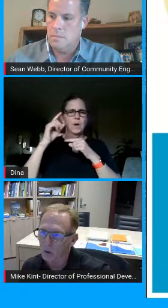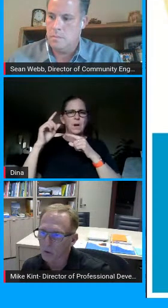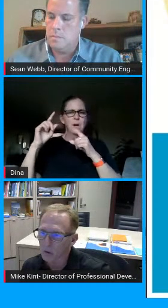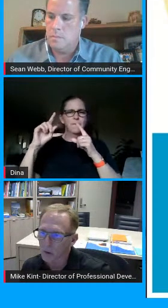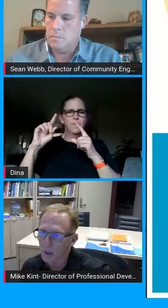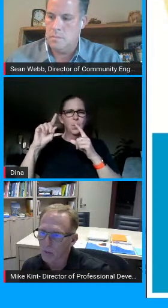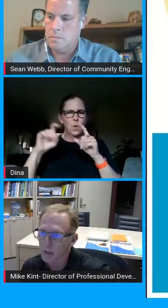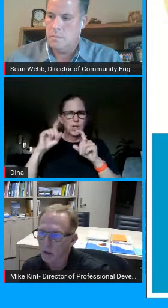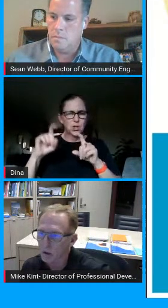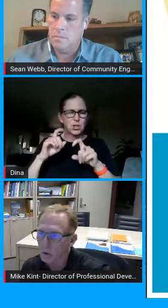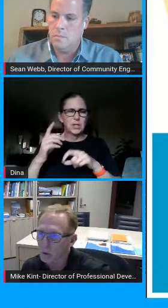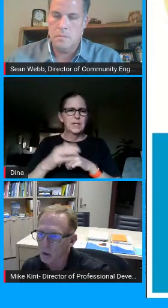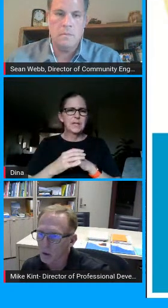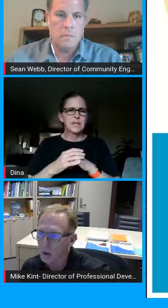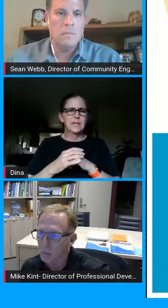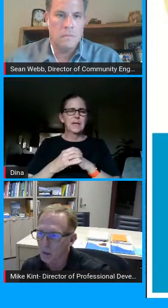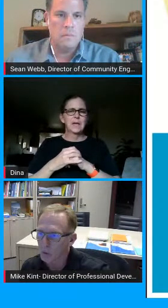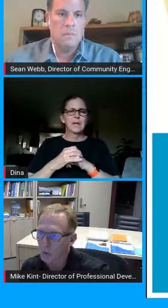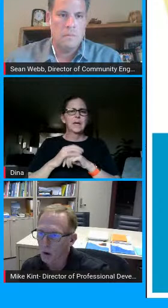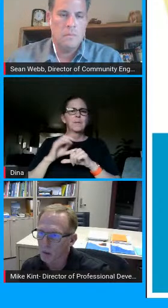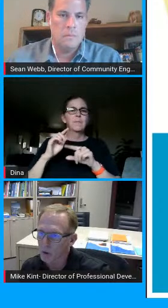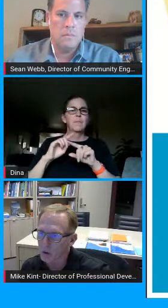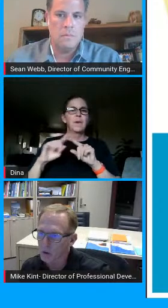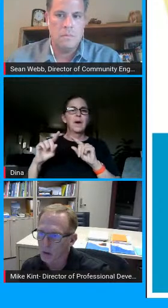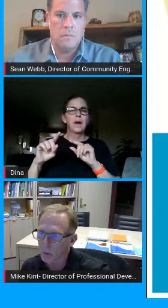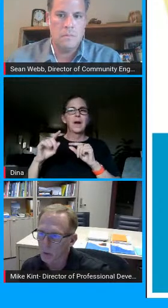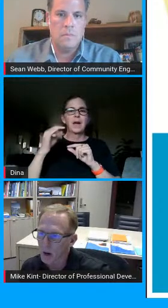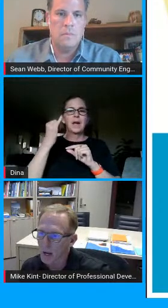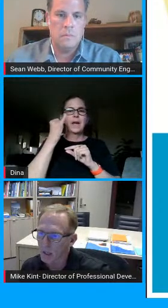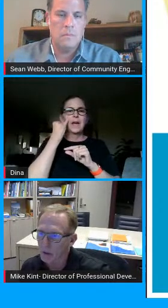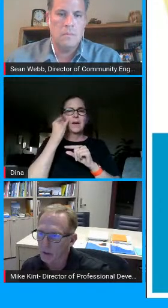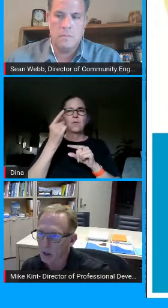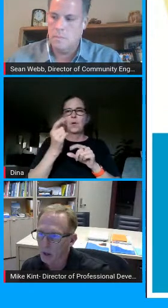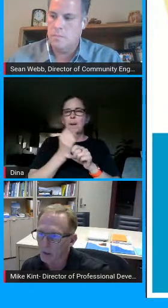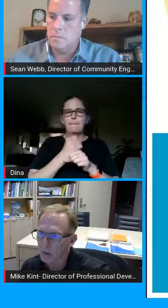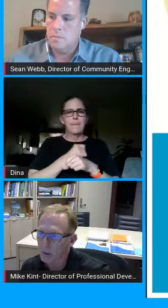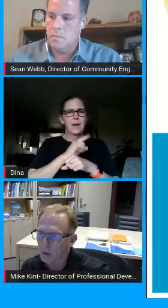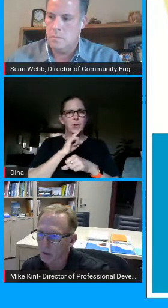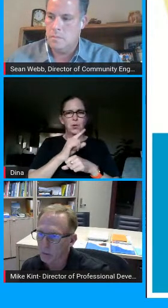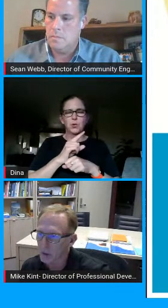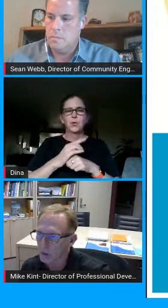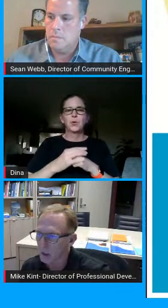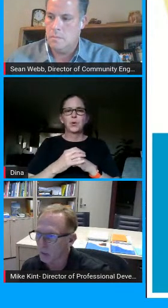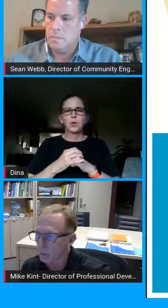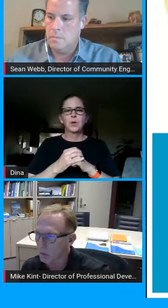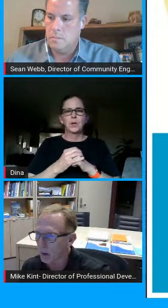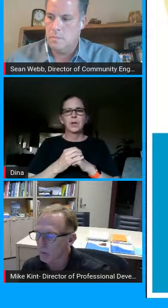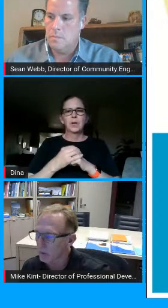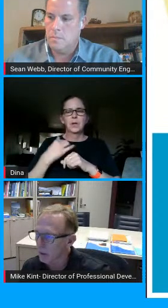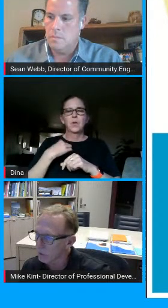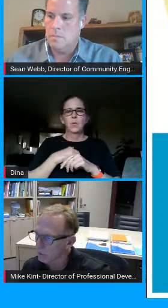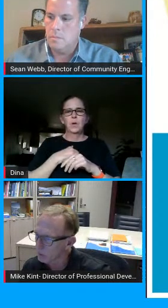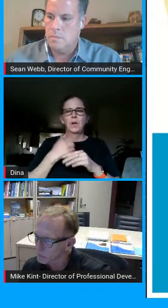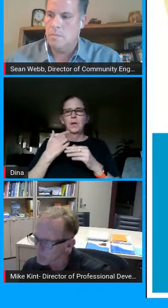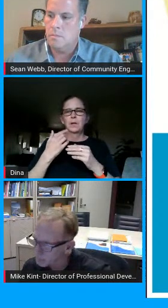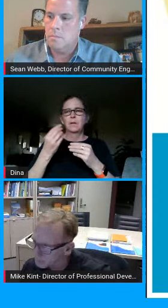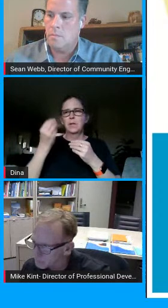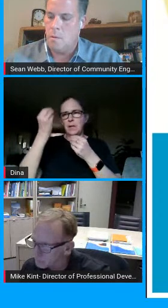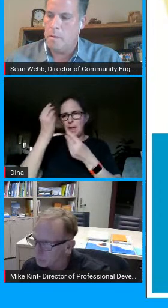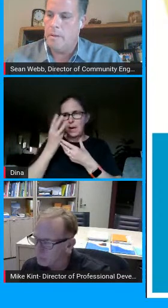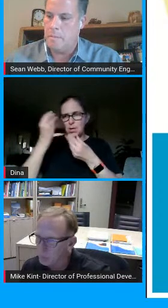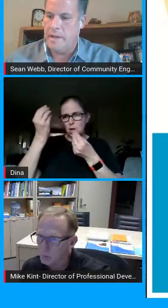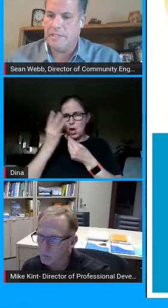addressing those during the faqs because we want to make sure that we are accurate on the information that we provide for that so